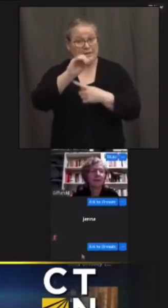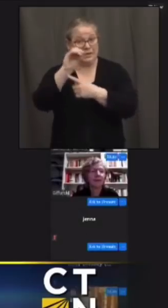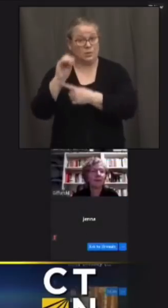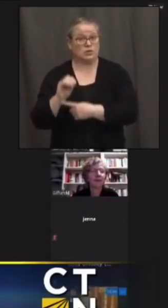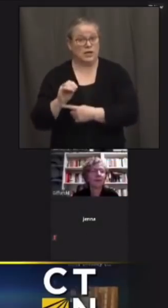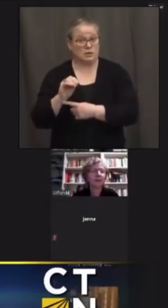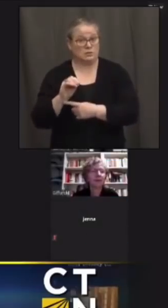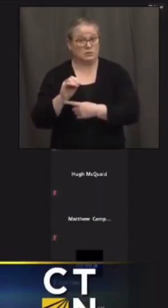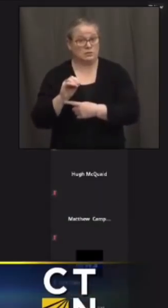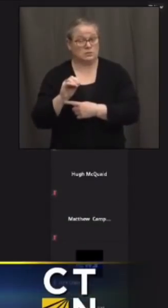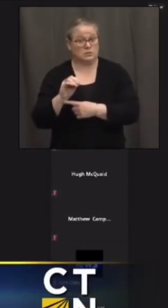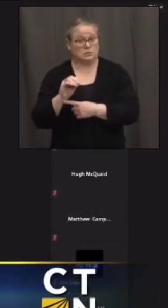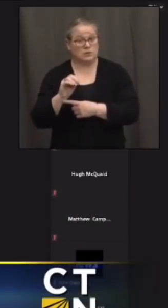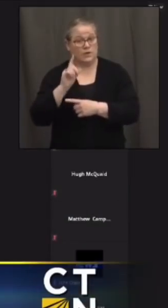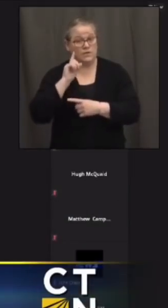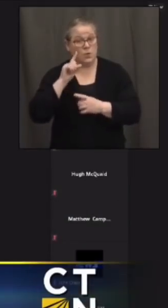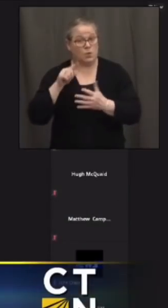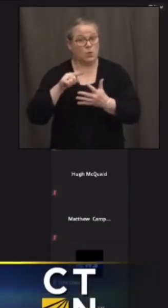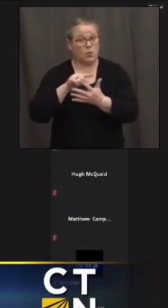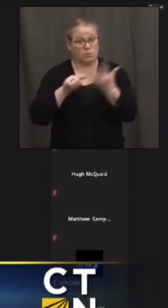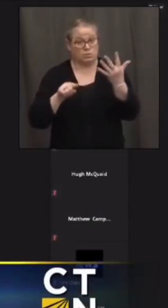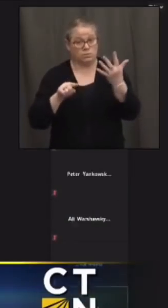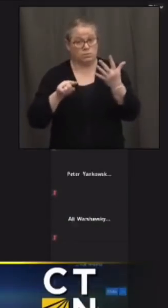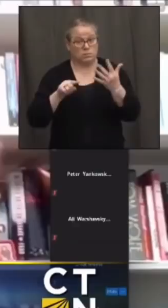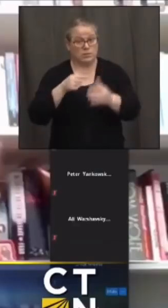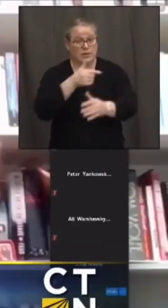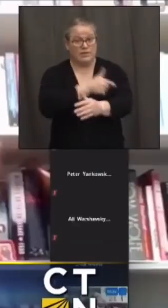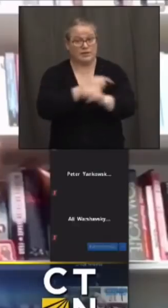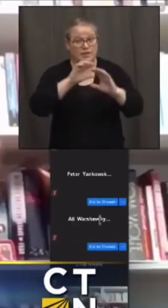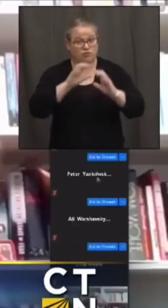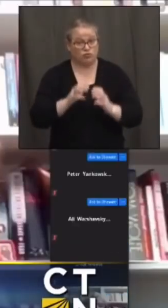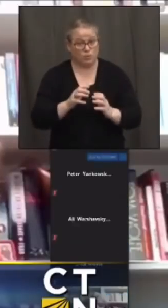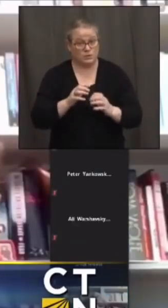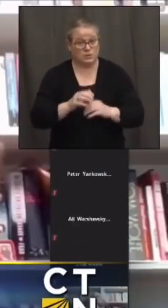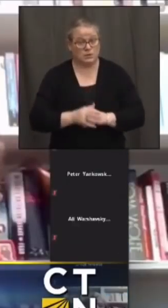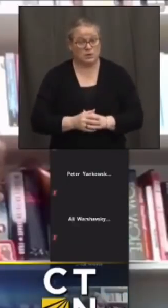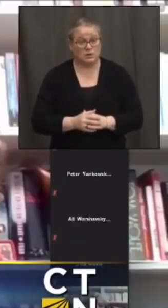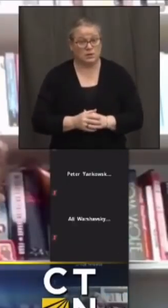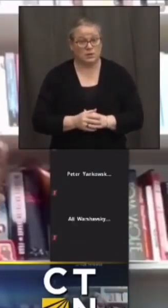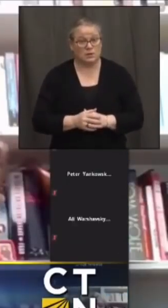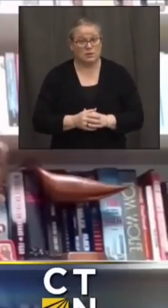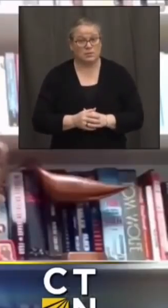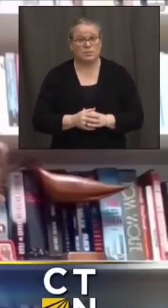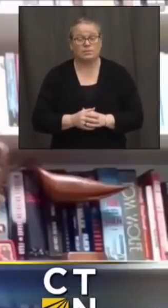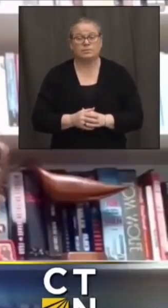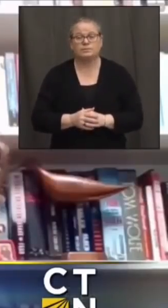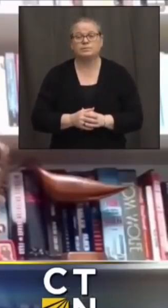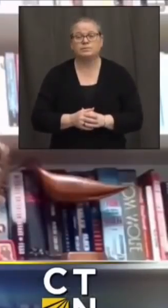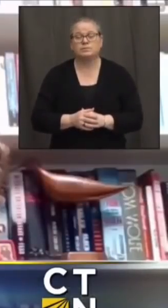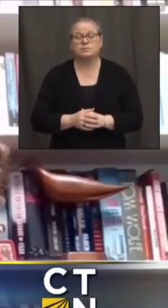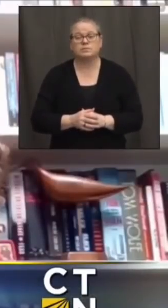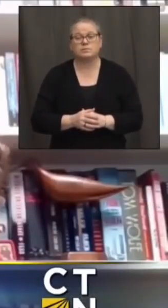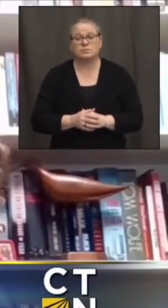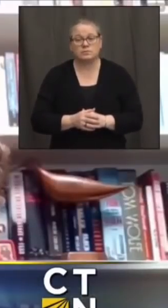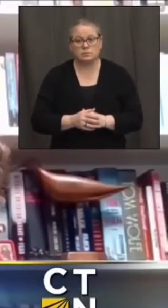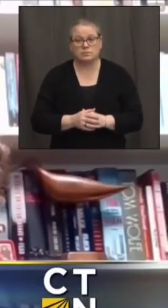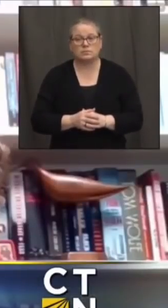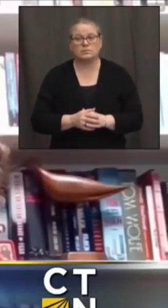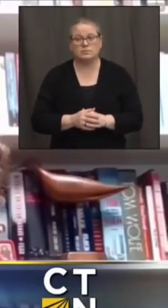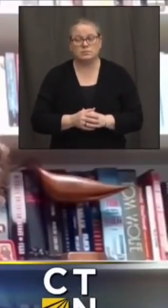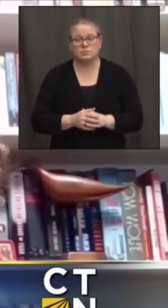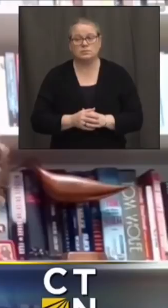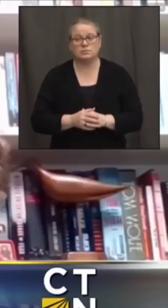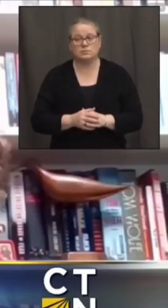um so we've seen that's what we've seen uh um